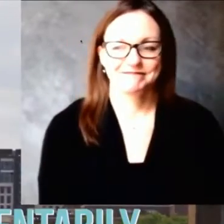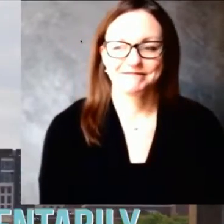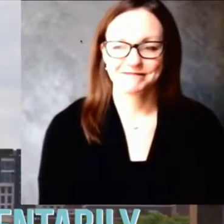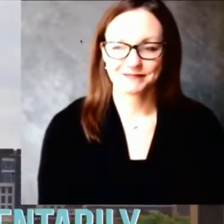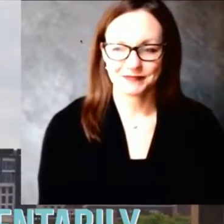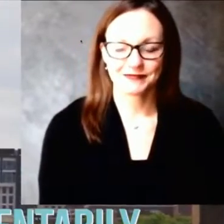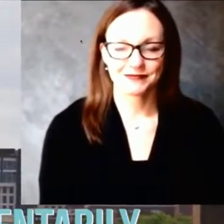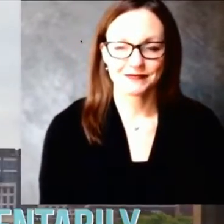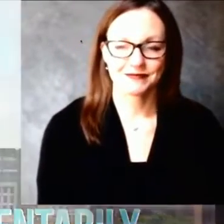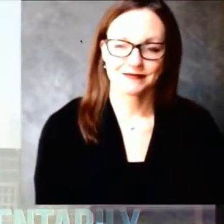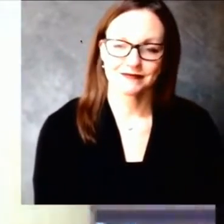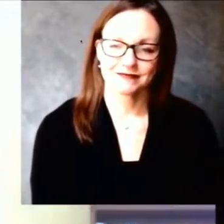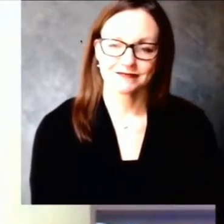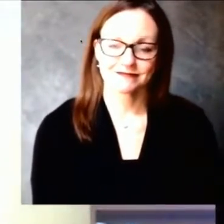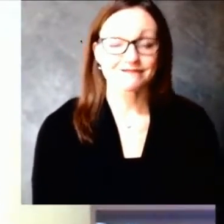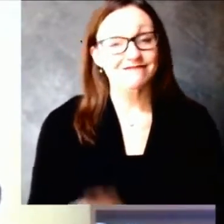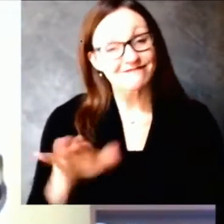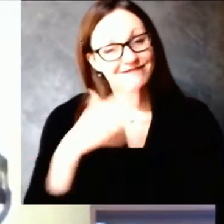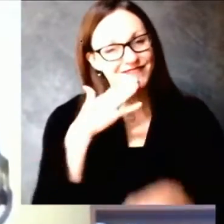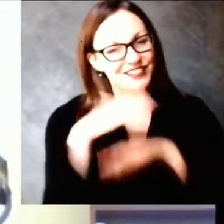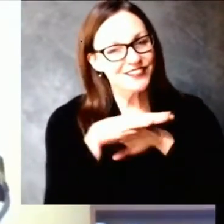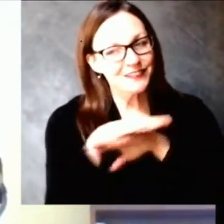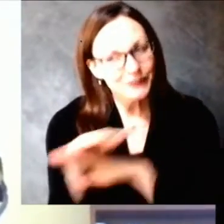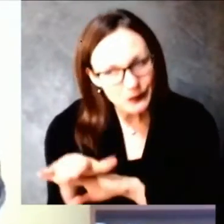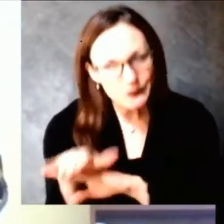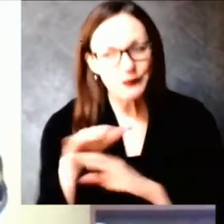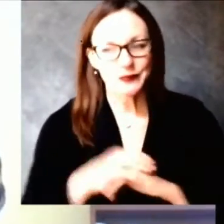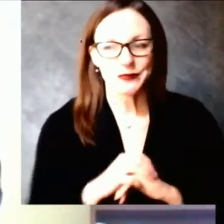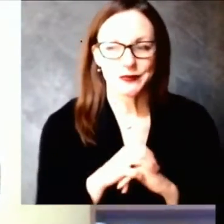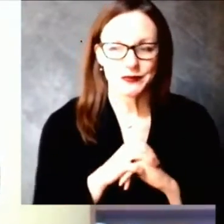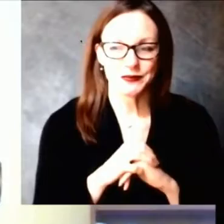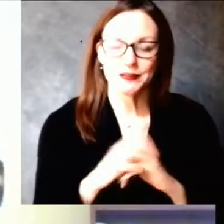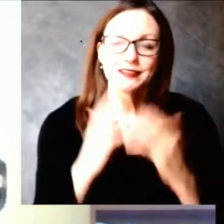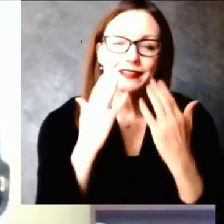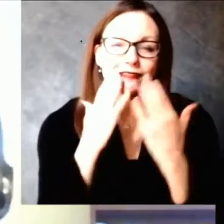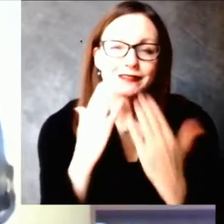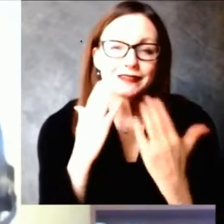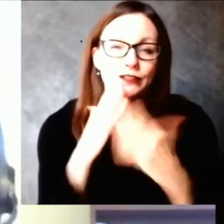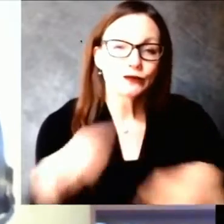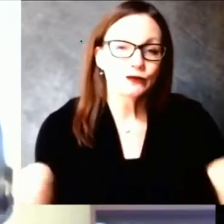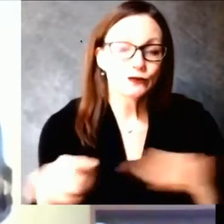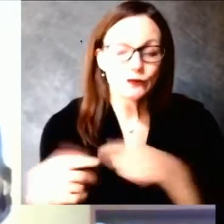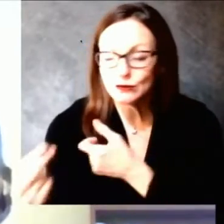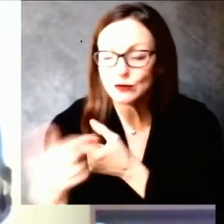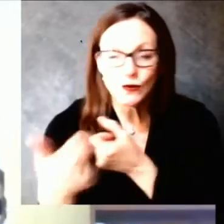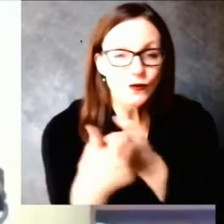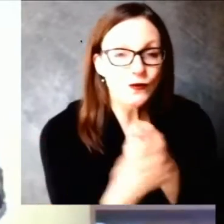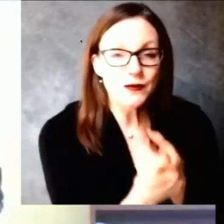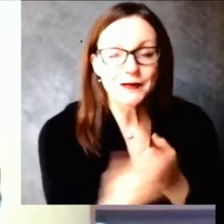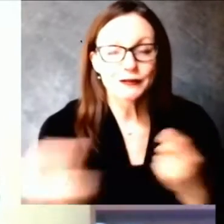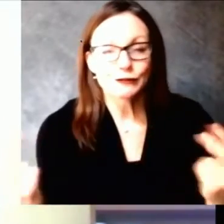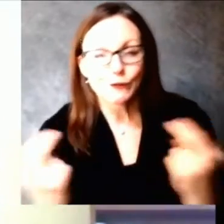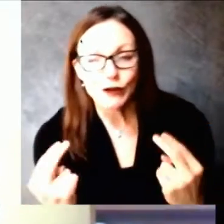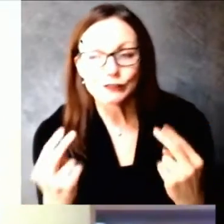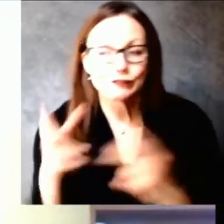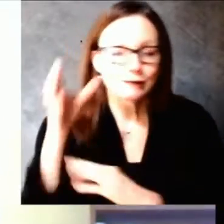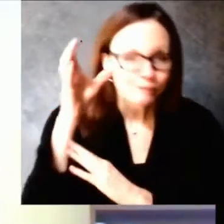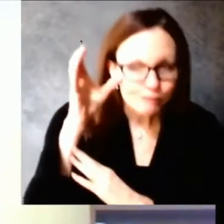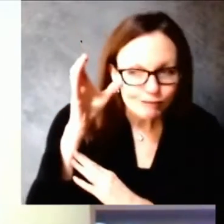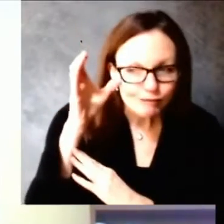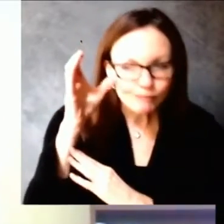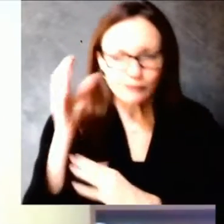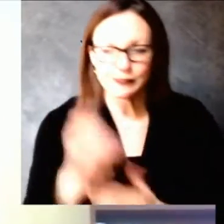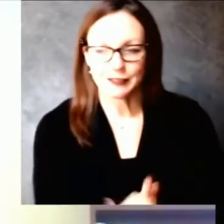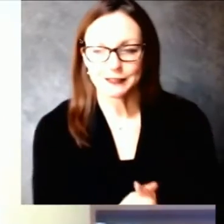Good afternoon and thank you very much for joining us. You know, throughout this pandemic, we have committed